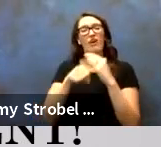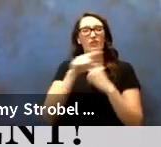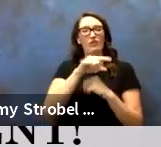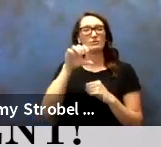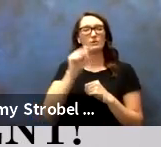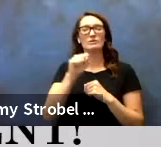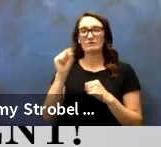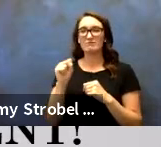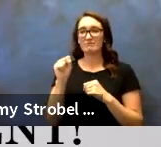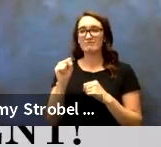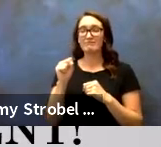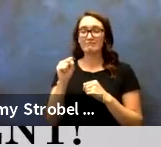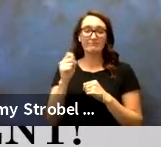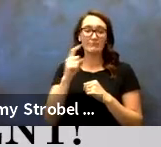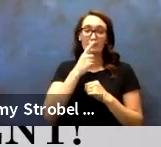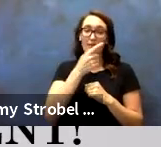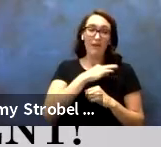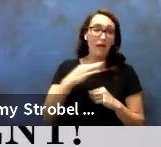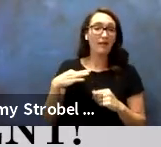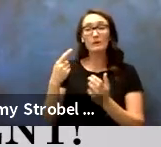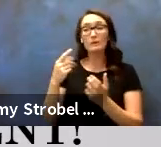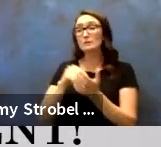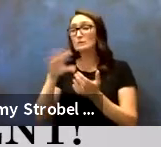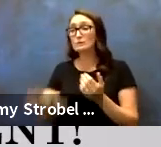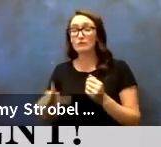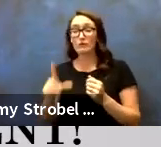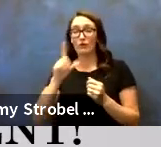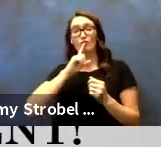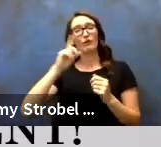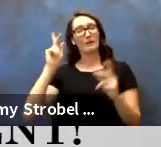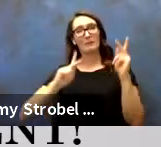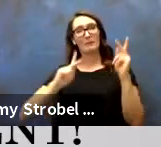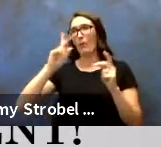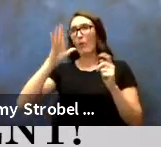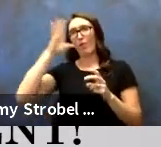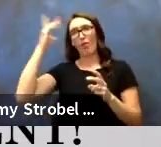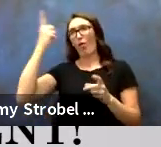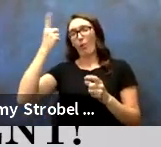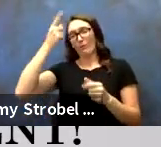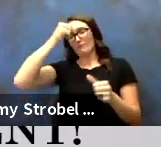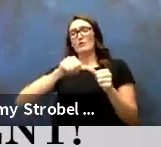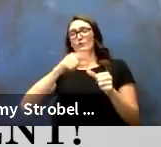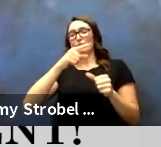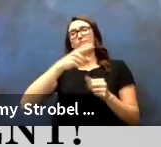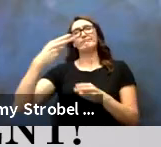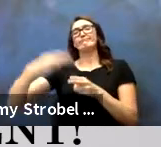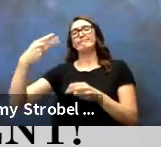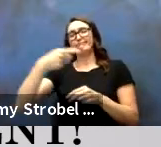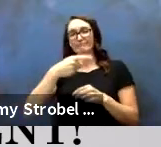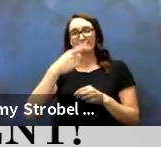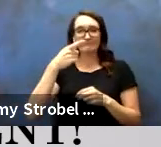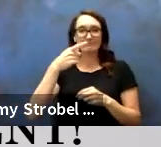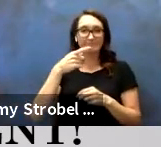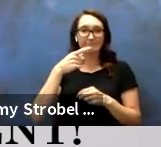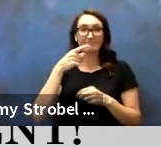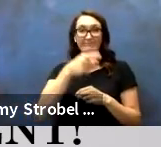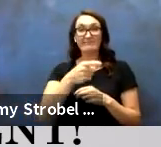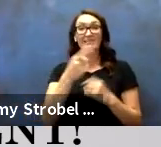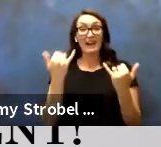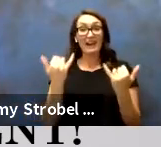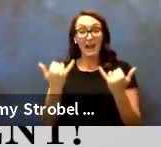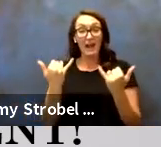faculty and students. Your legacy will continue for many, many years as you are working on our